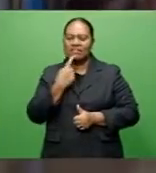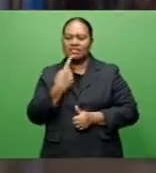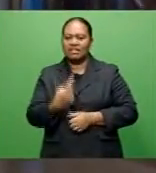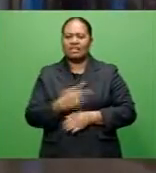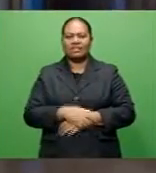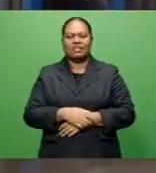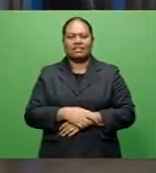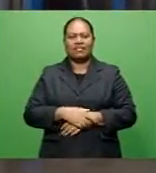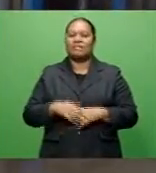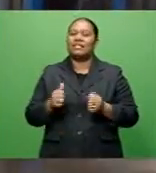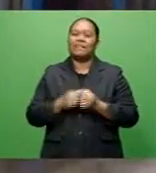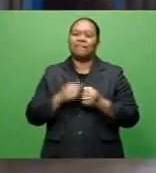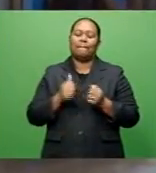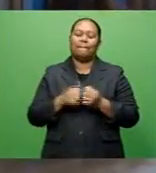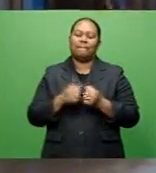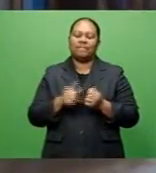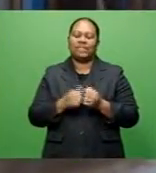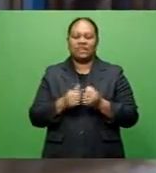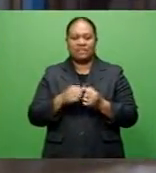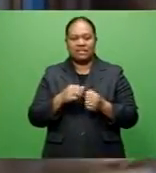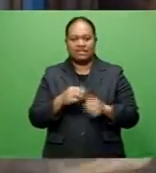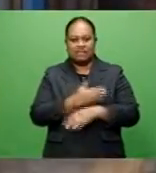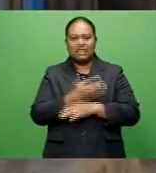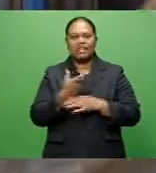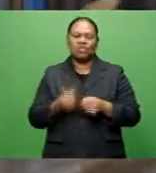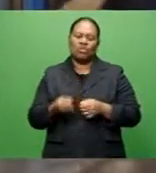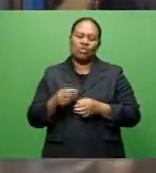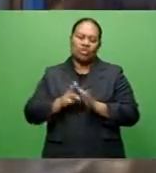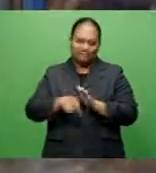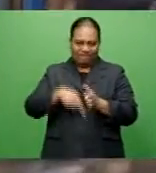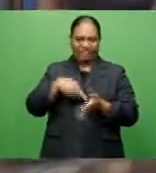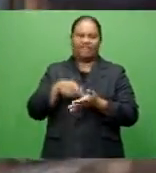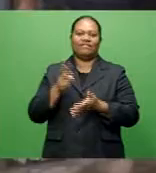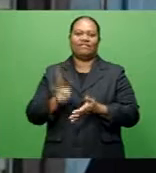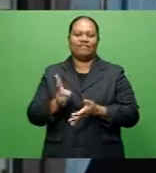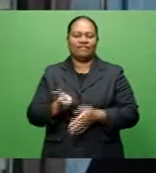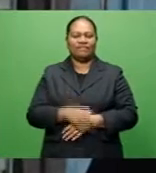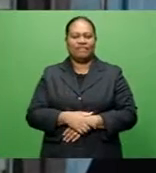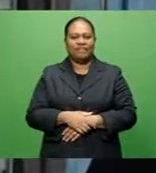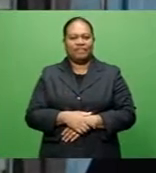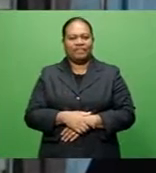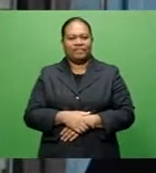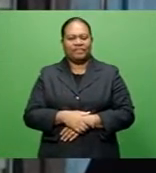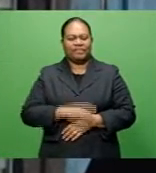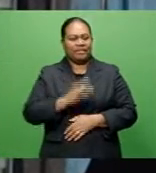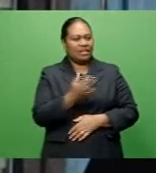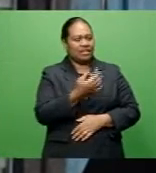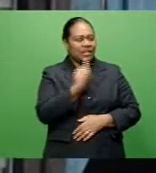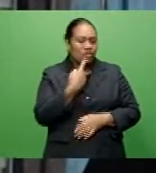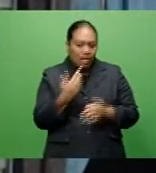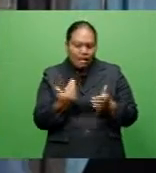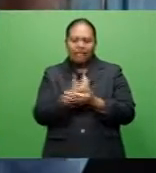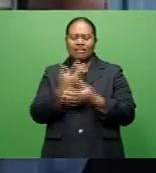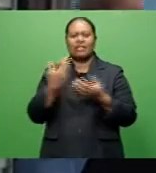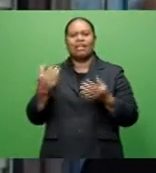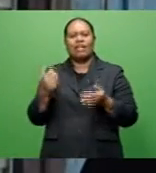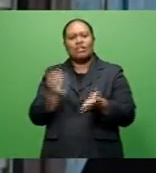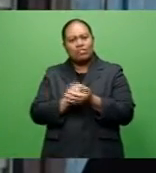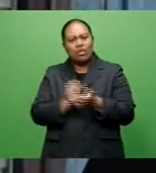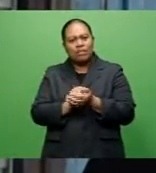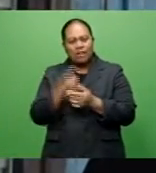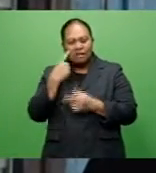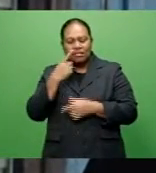will take several days for Lombasa to return to normal. I walked in the shops and I was really, really saddened to see how much